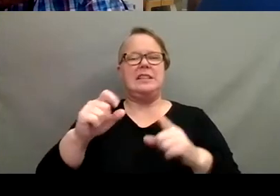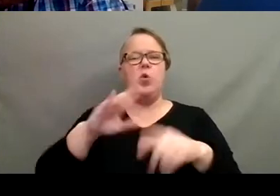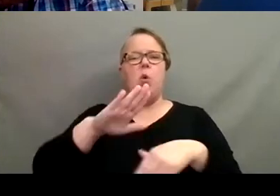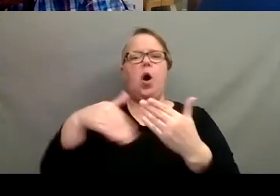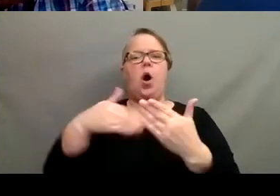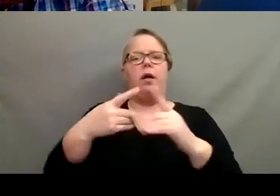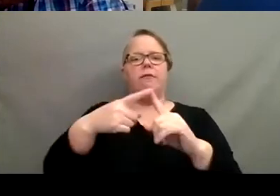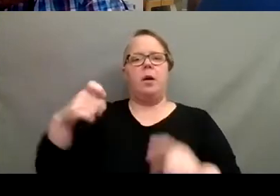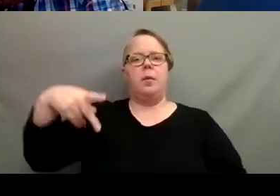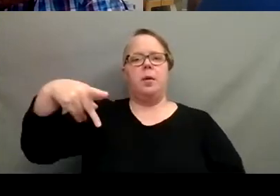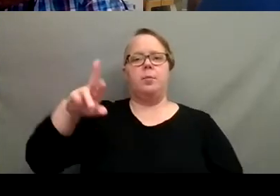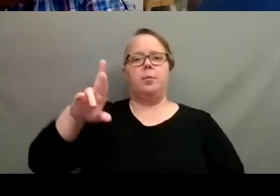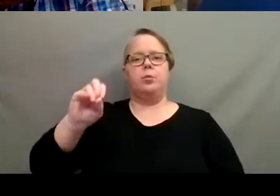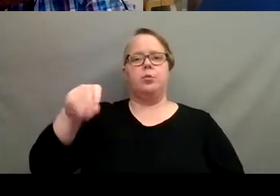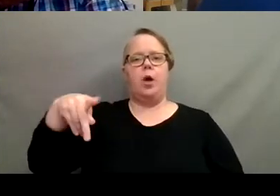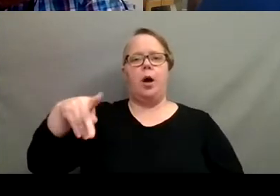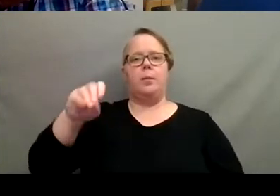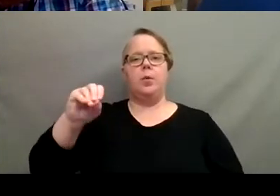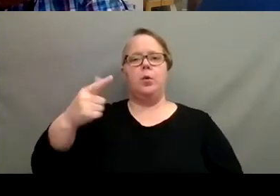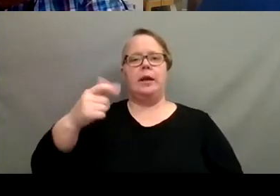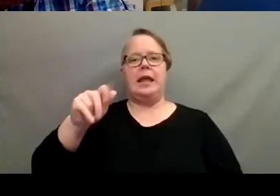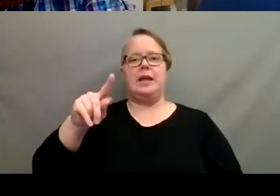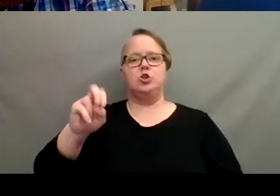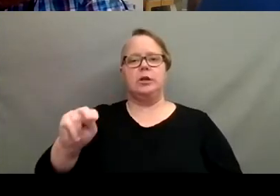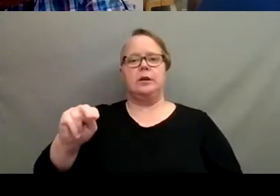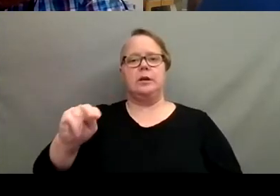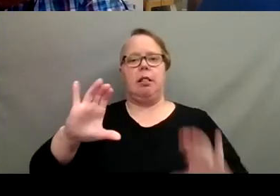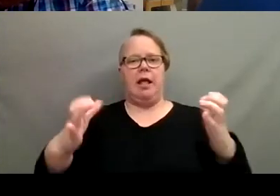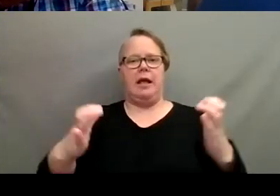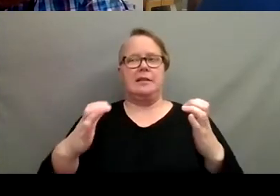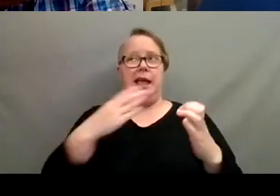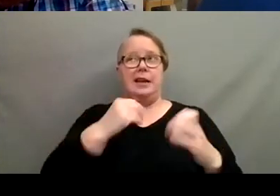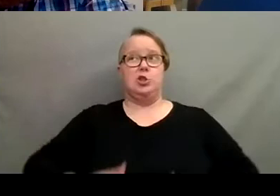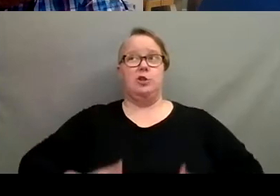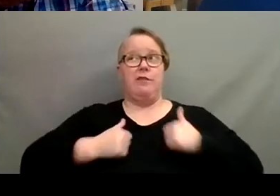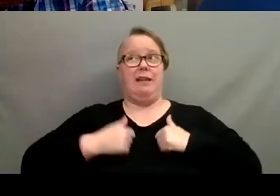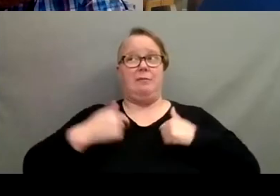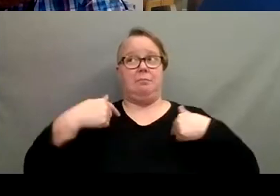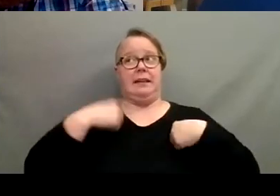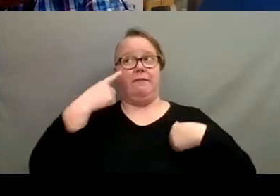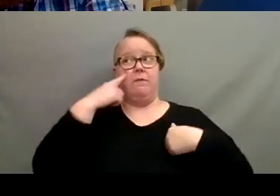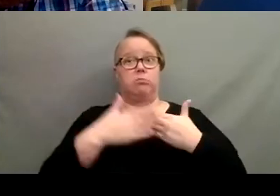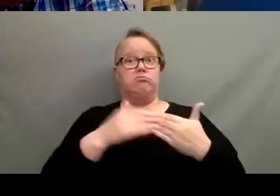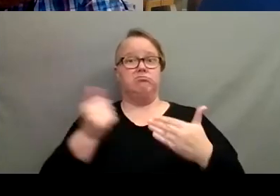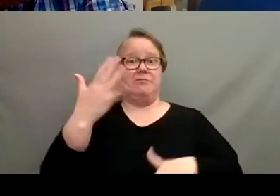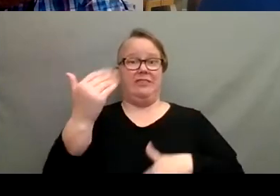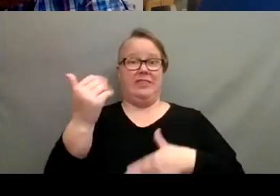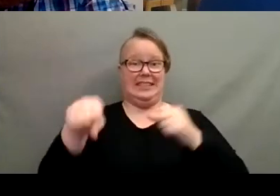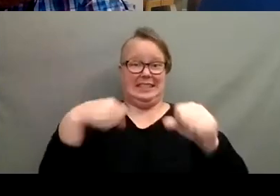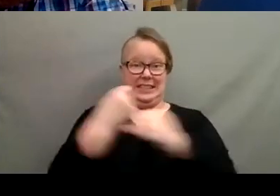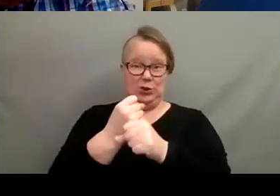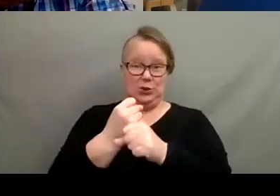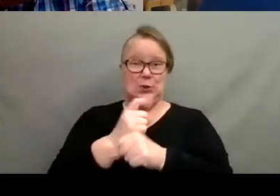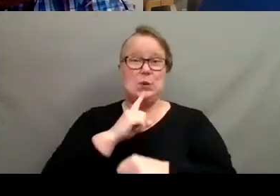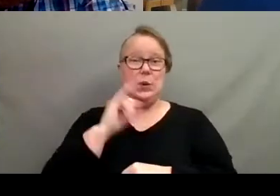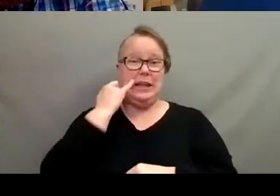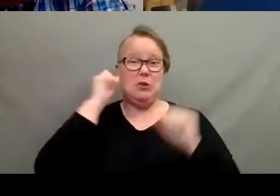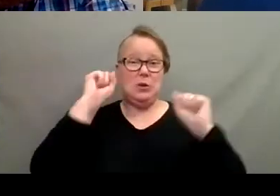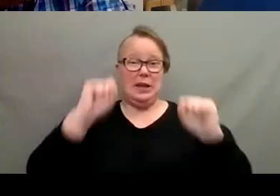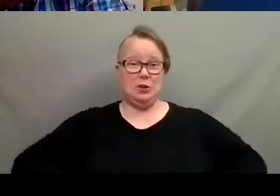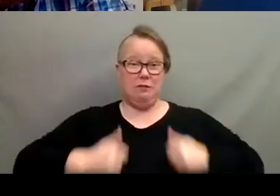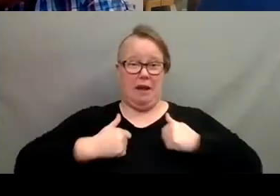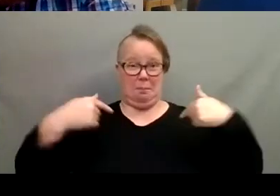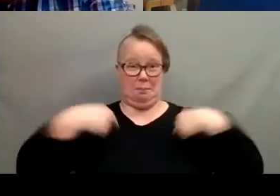it has survived me for over, what has it been now? Fifth, almost 15 years. So if you can survive me for